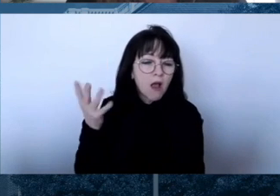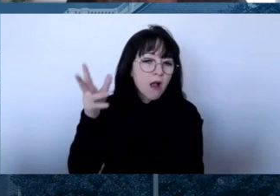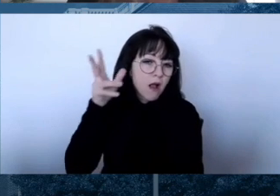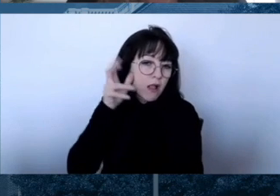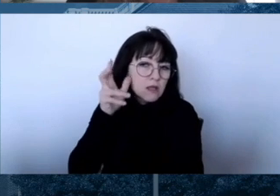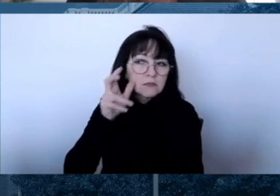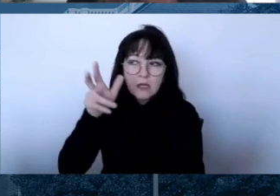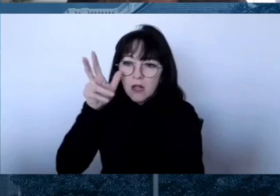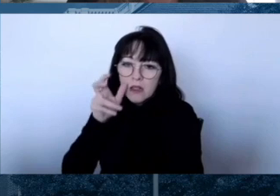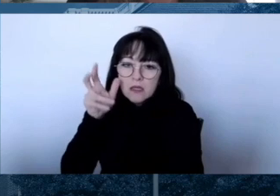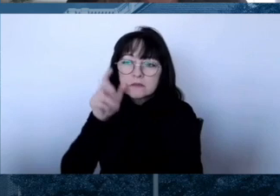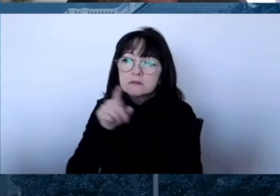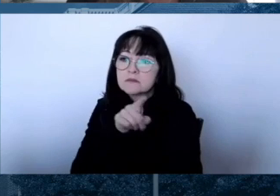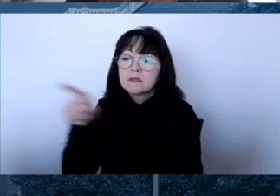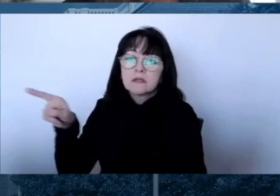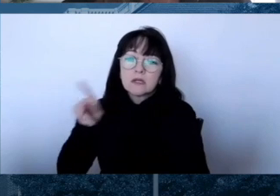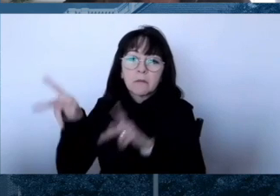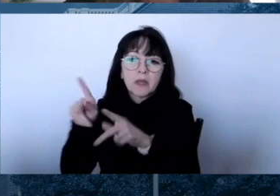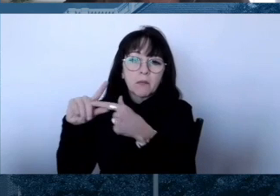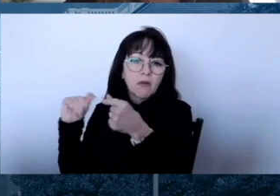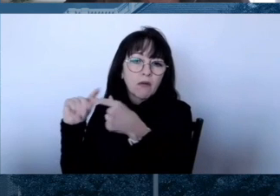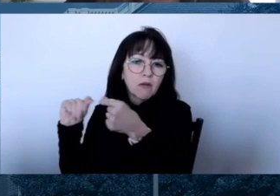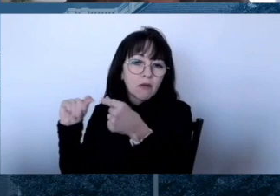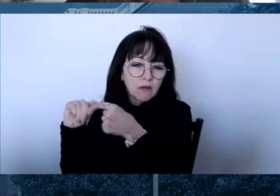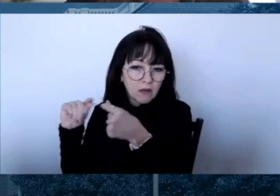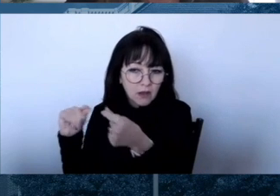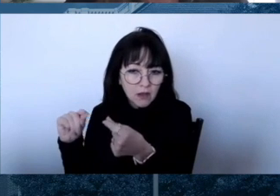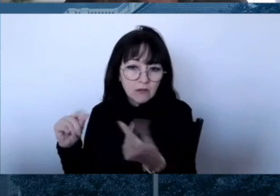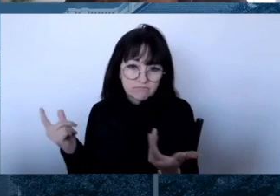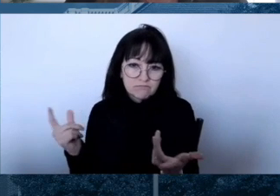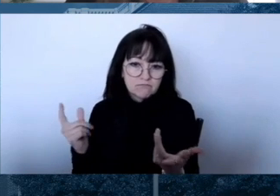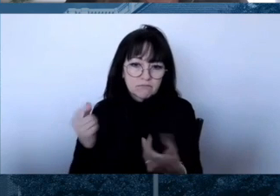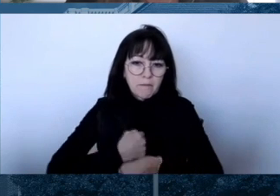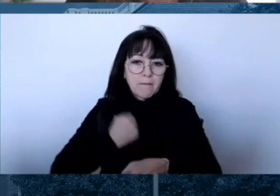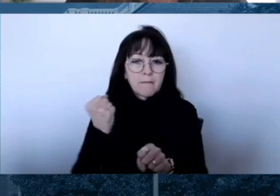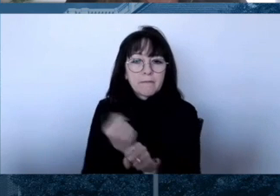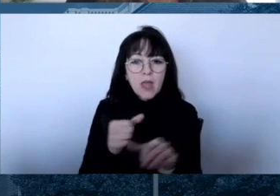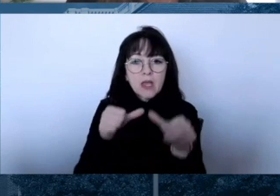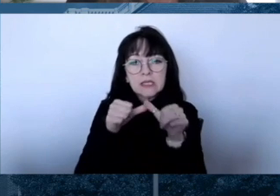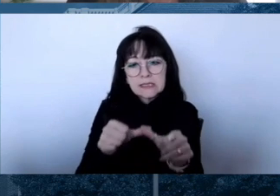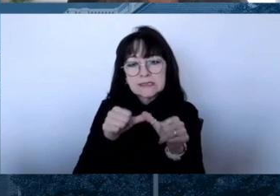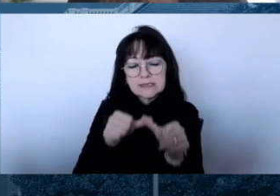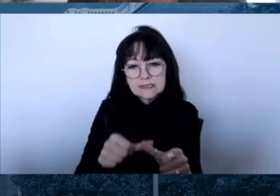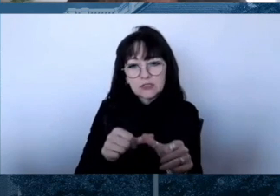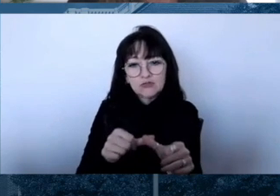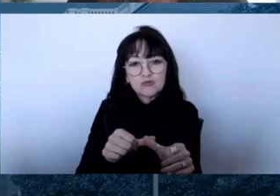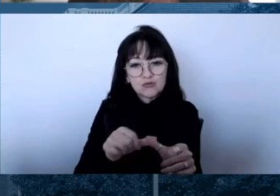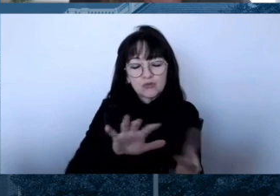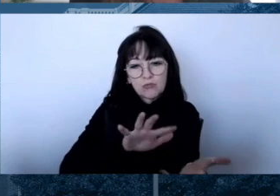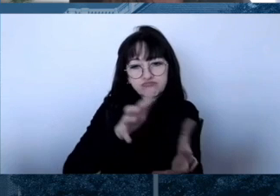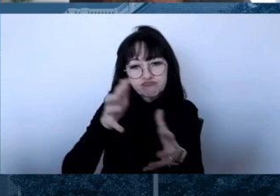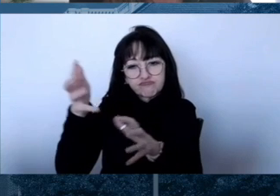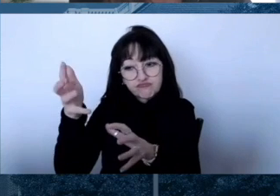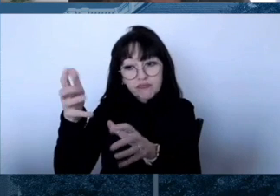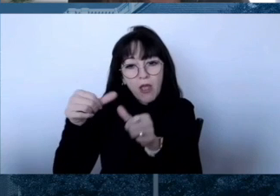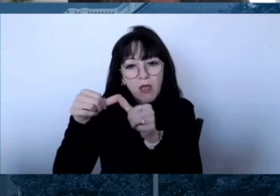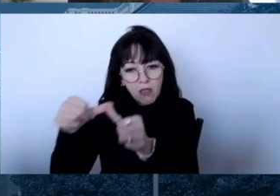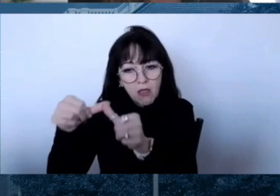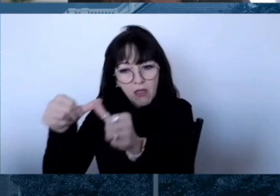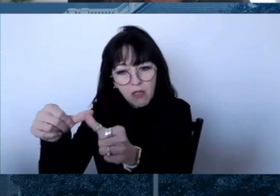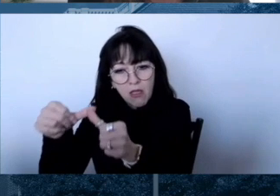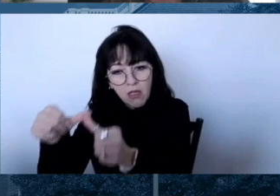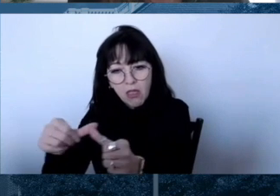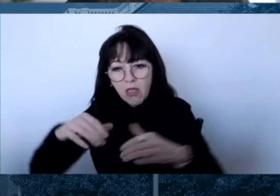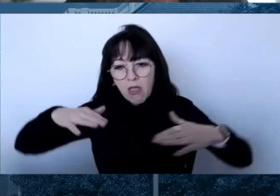As of late May, 67% of unvaccinated adults had heard at least one COVID-19